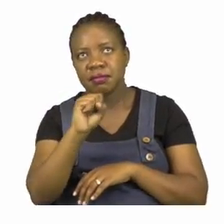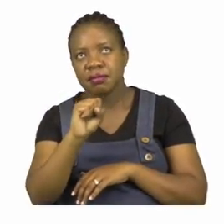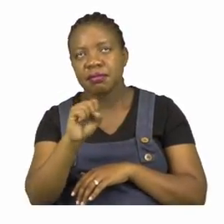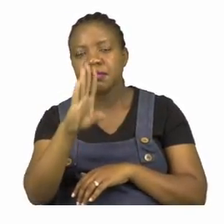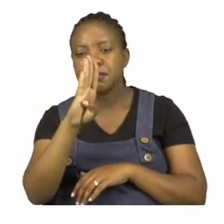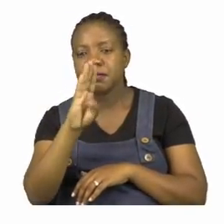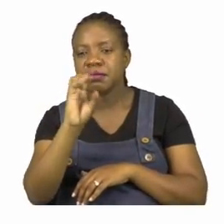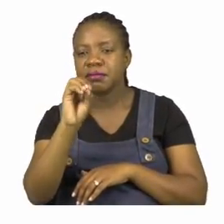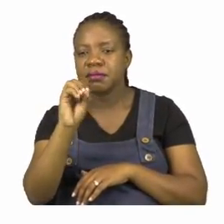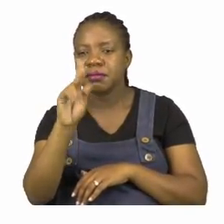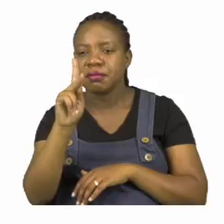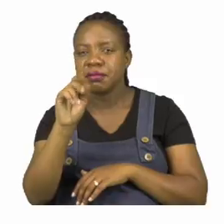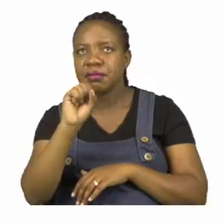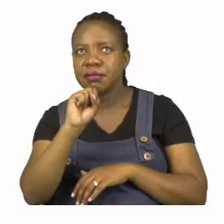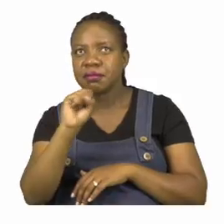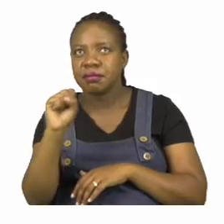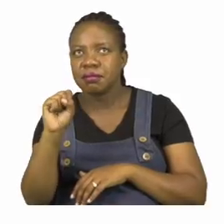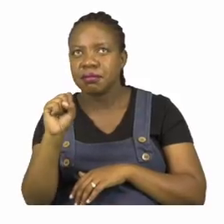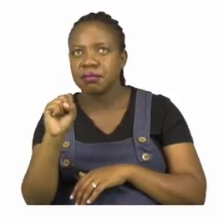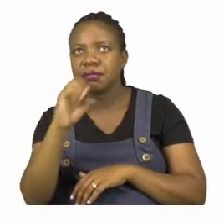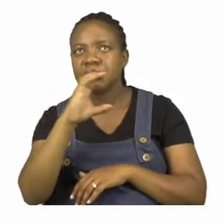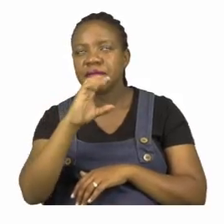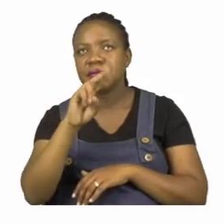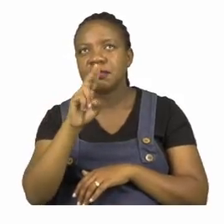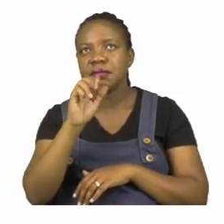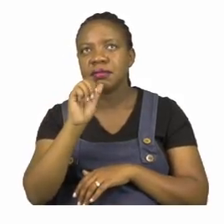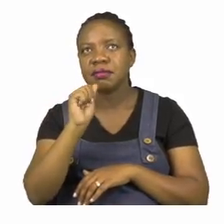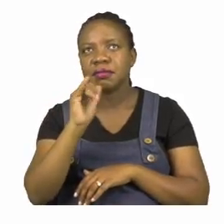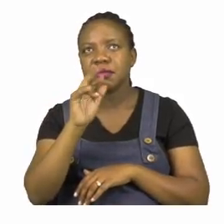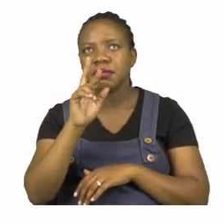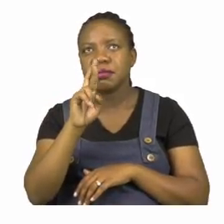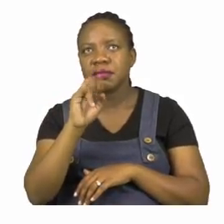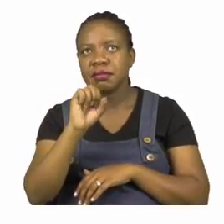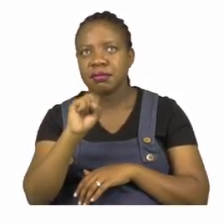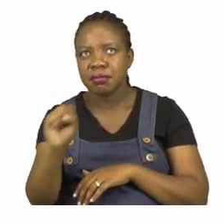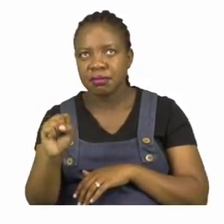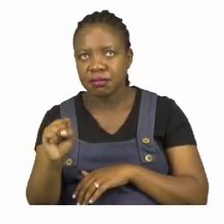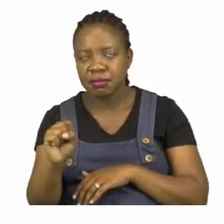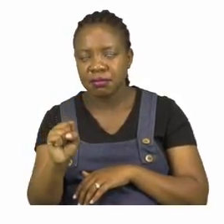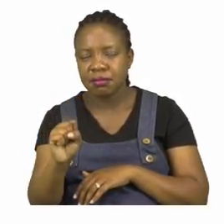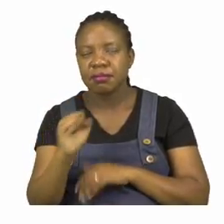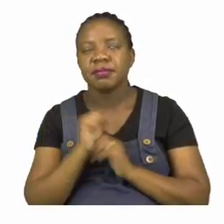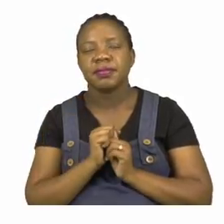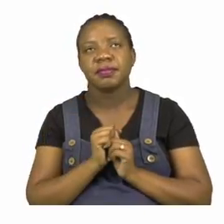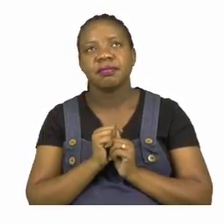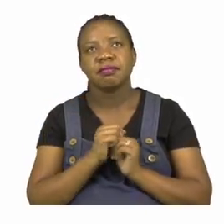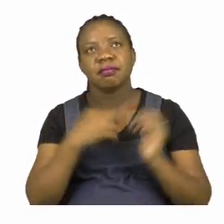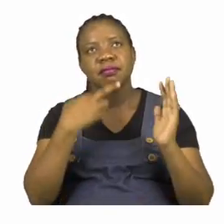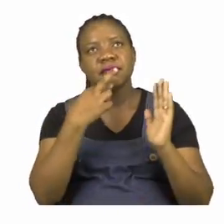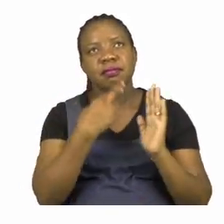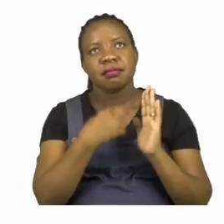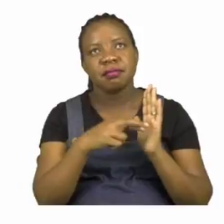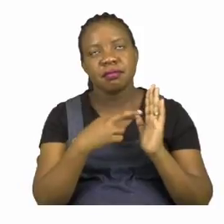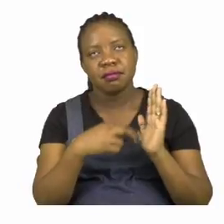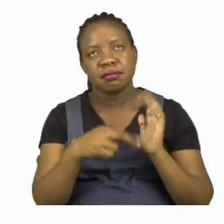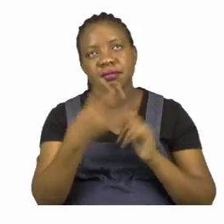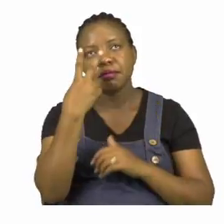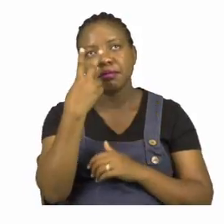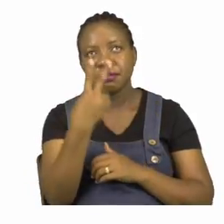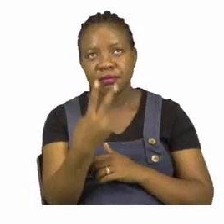two says if we add another S or a SH or CH